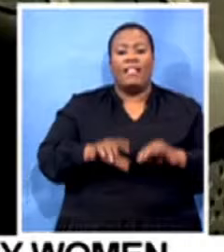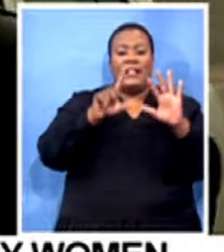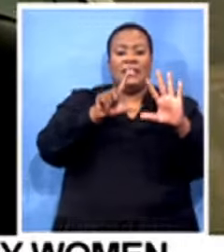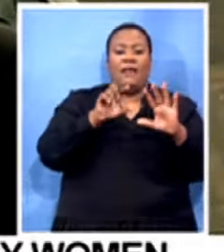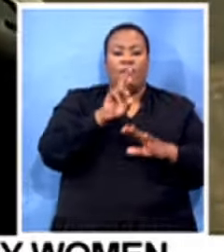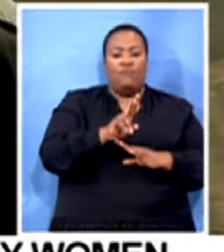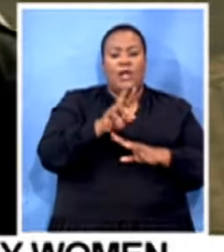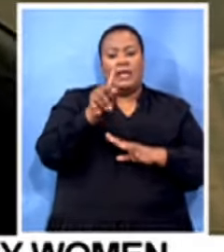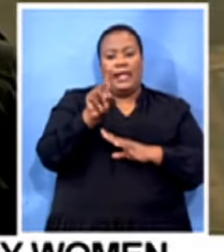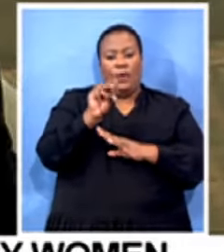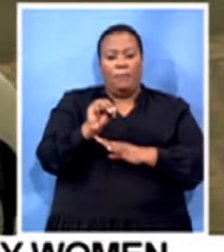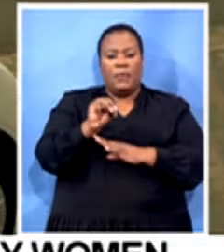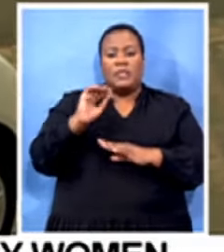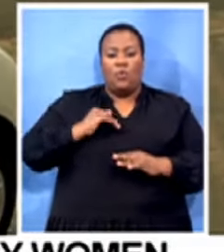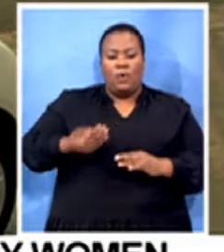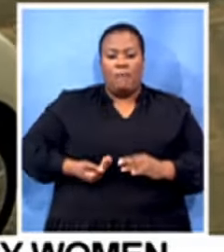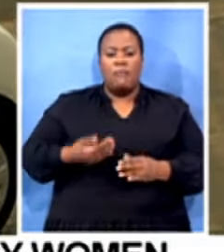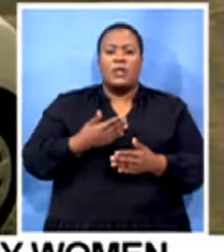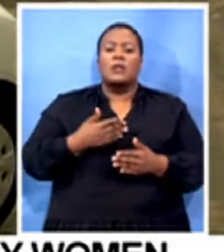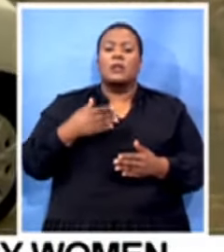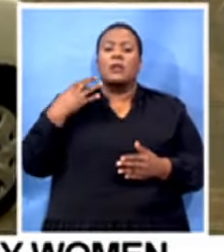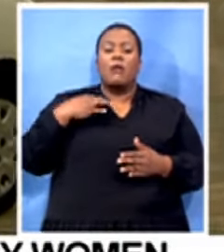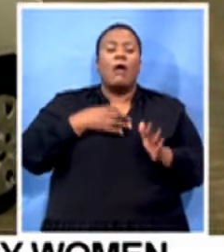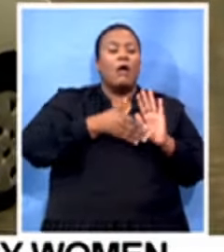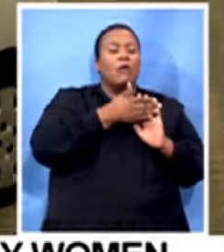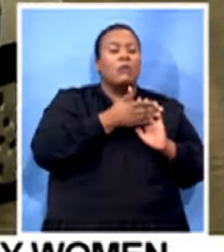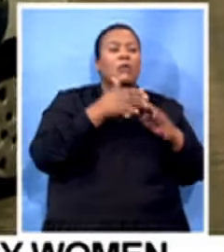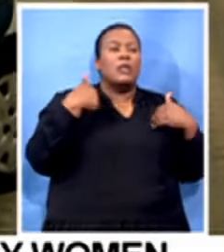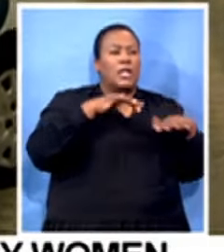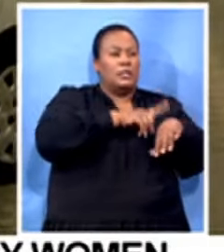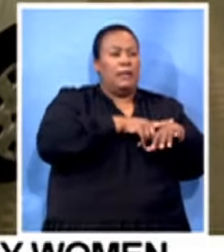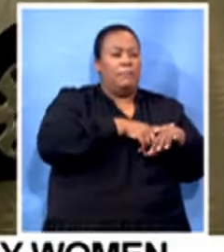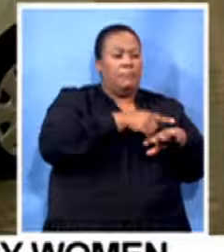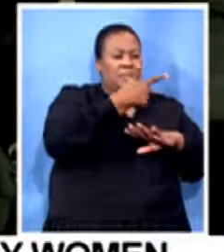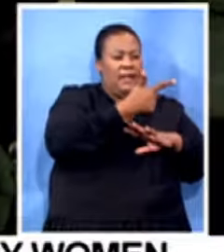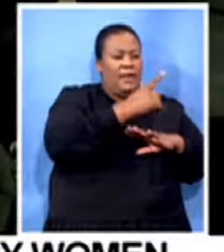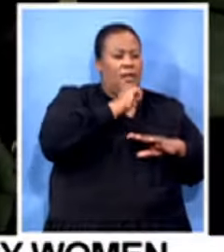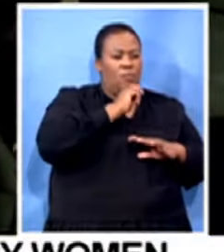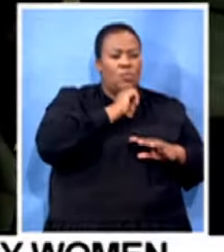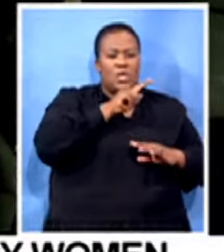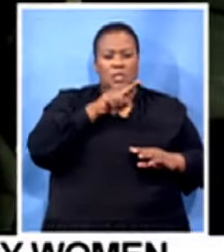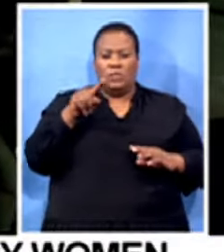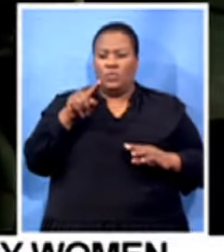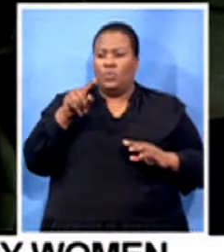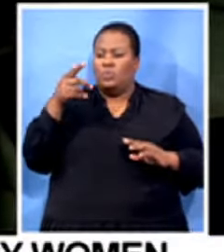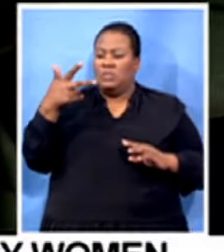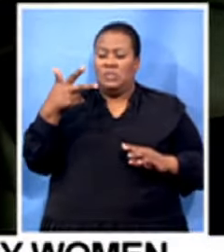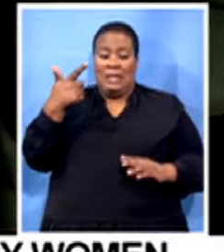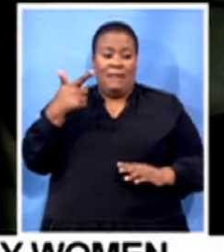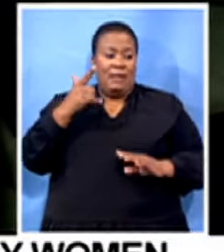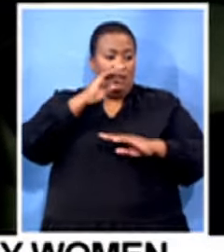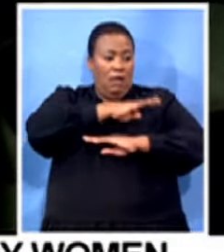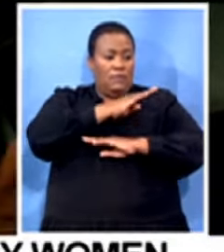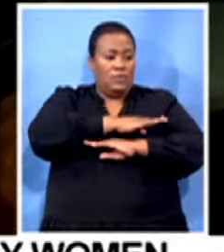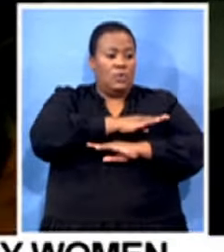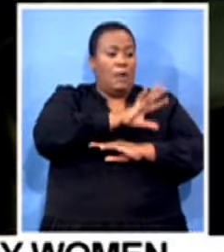kilometre, Women Go operates from 7am to 7pm from Monday to Saturday. Customers are